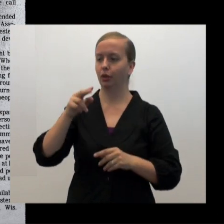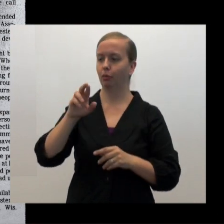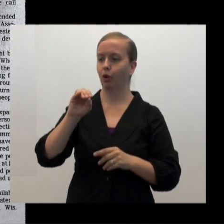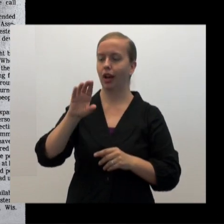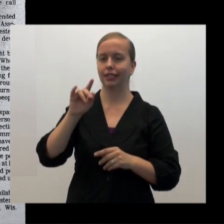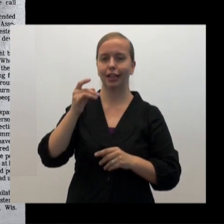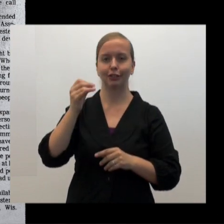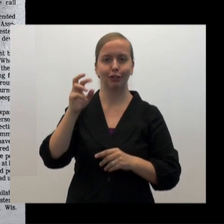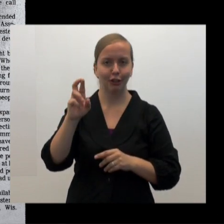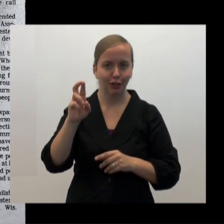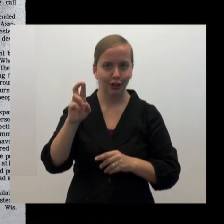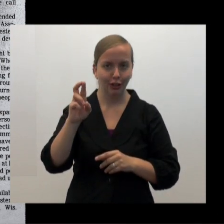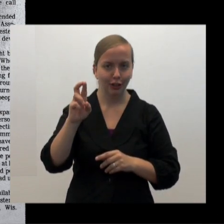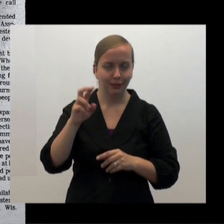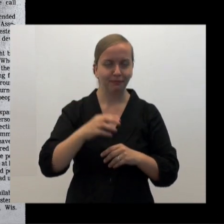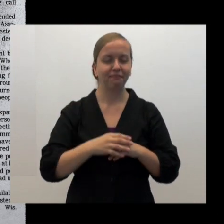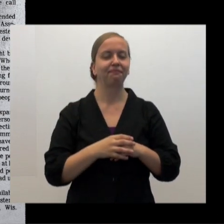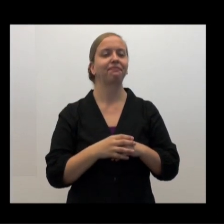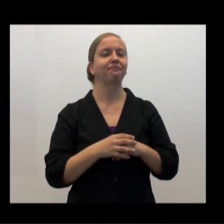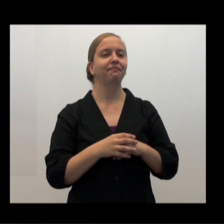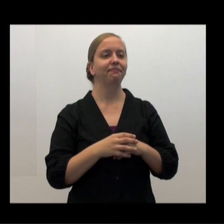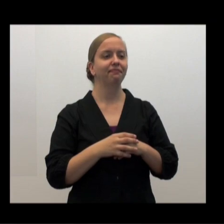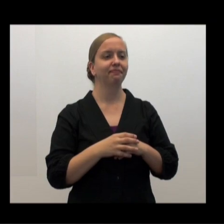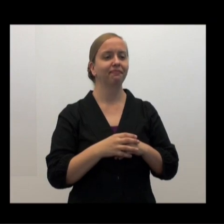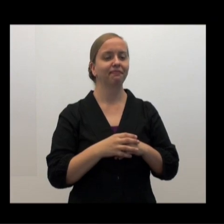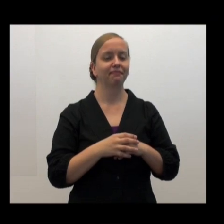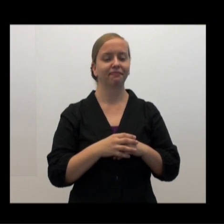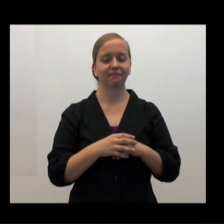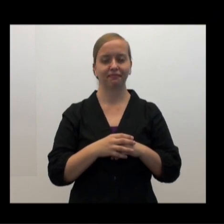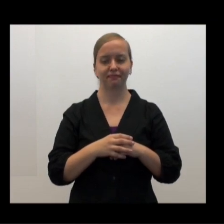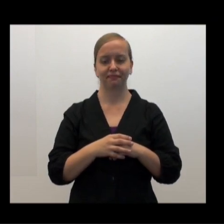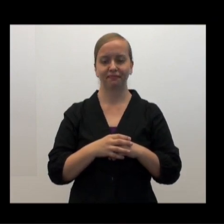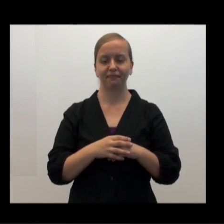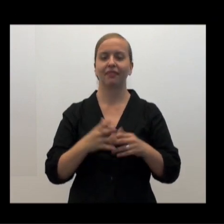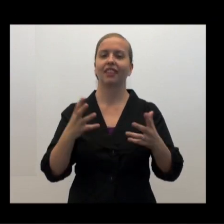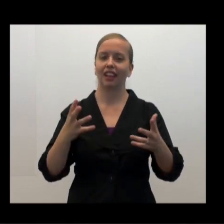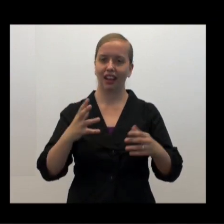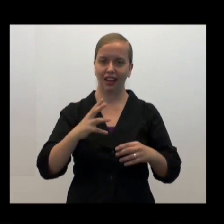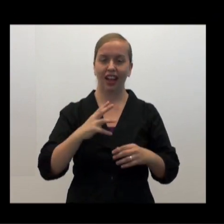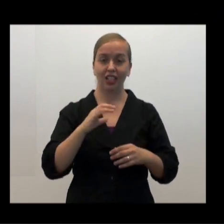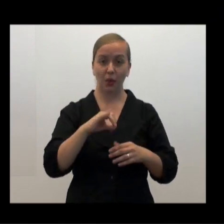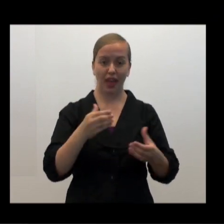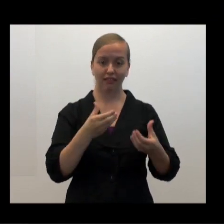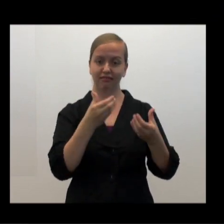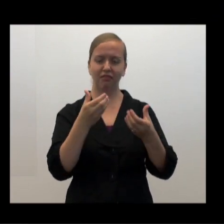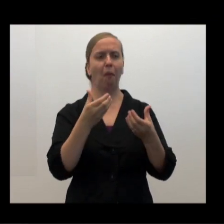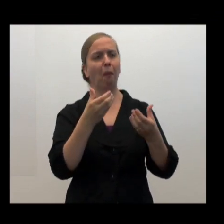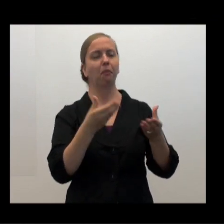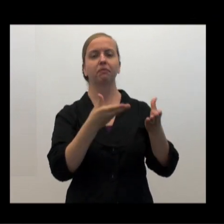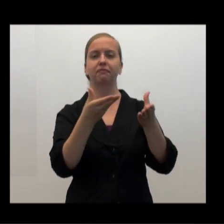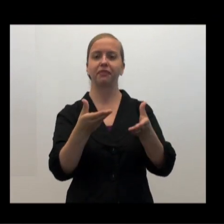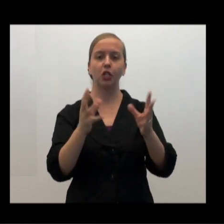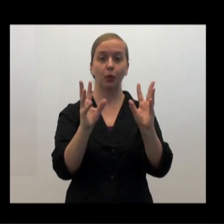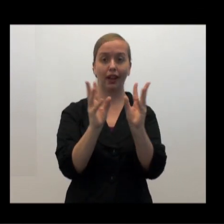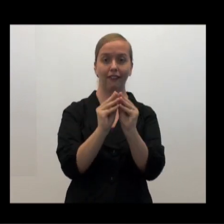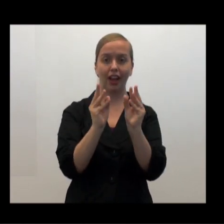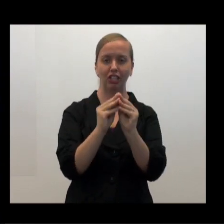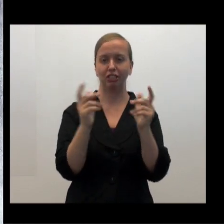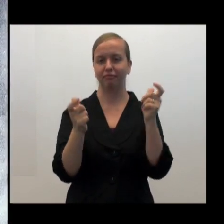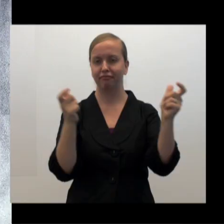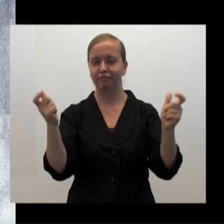Processor. But, of course, everybody who got one thought it was a very important person, and that helped them. So I took it to a